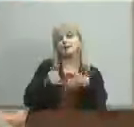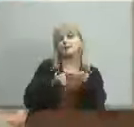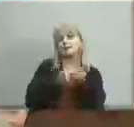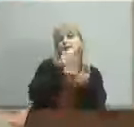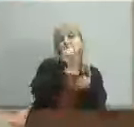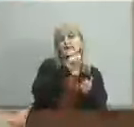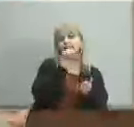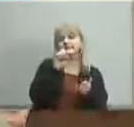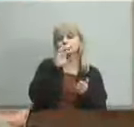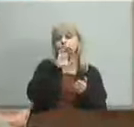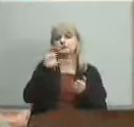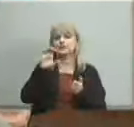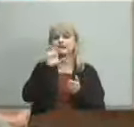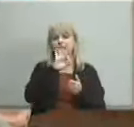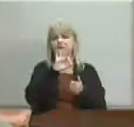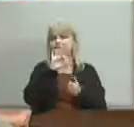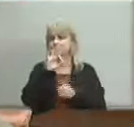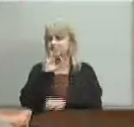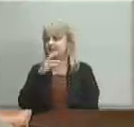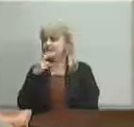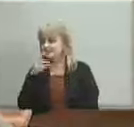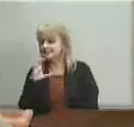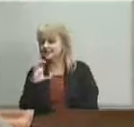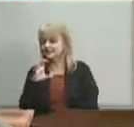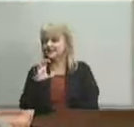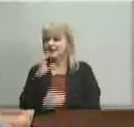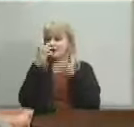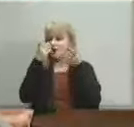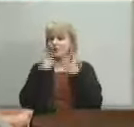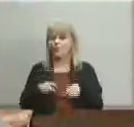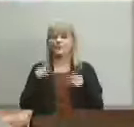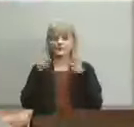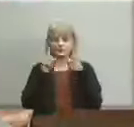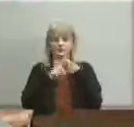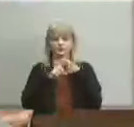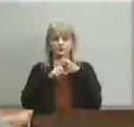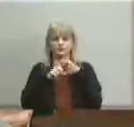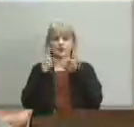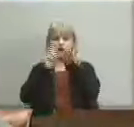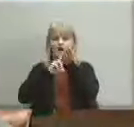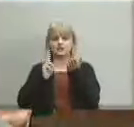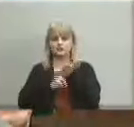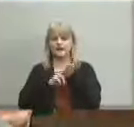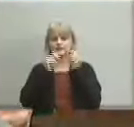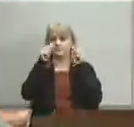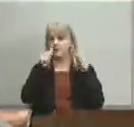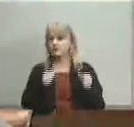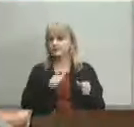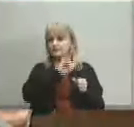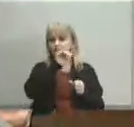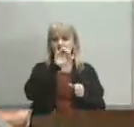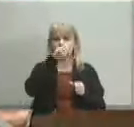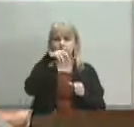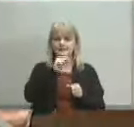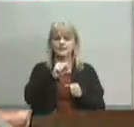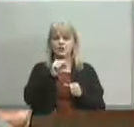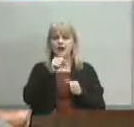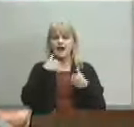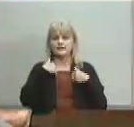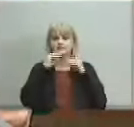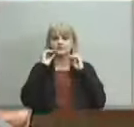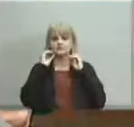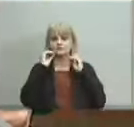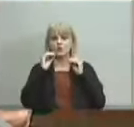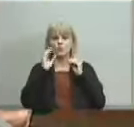schc also of concern according to the contract posted online jcps shall not have any control or